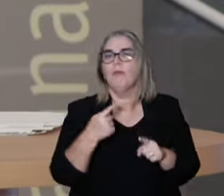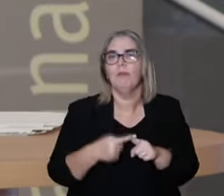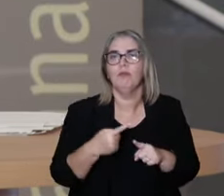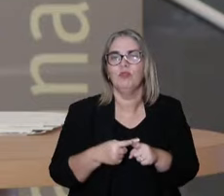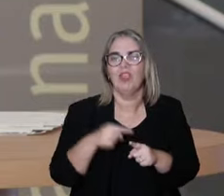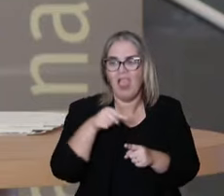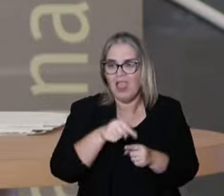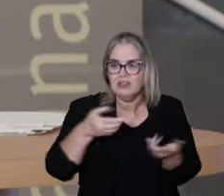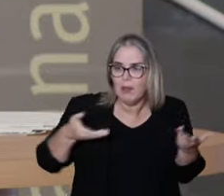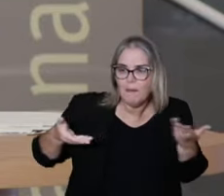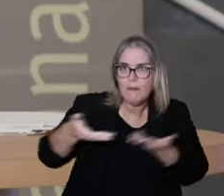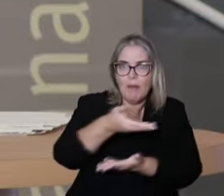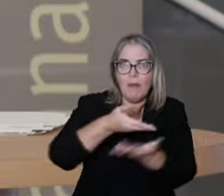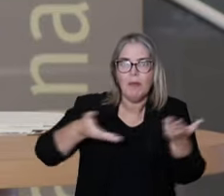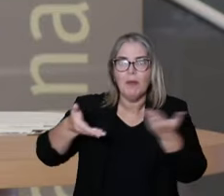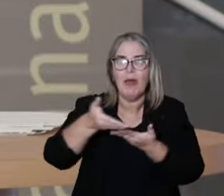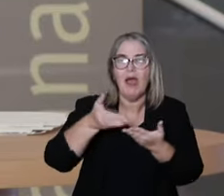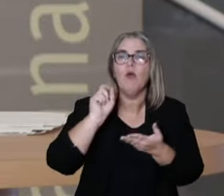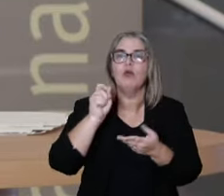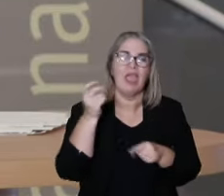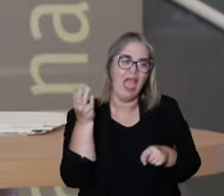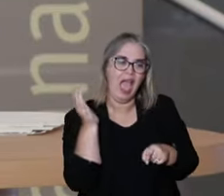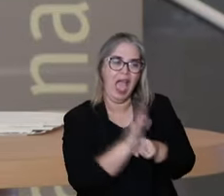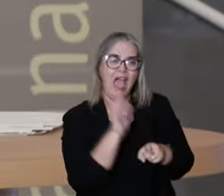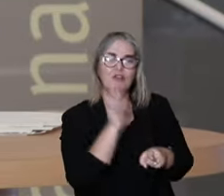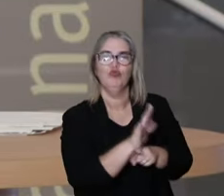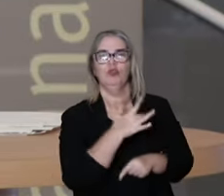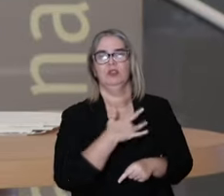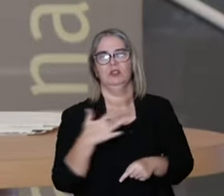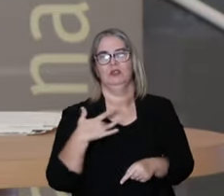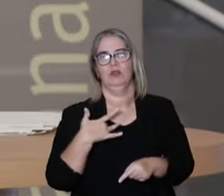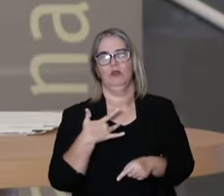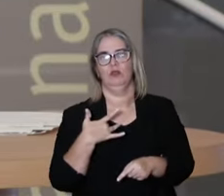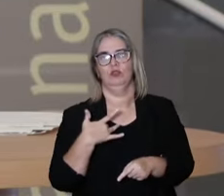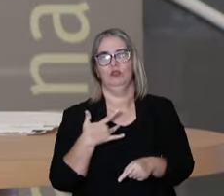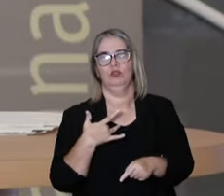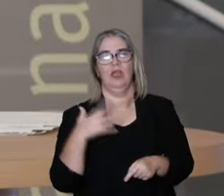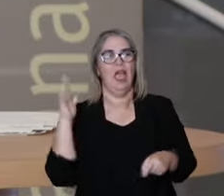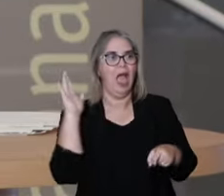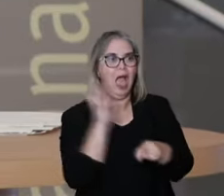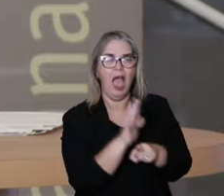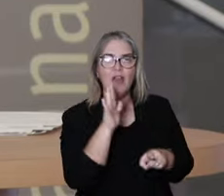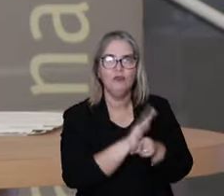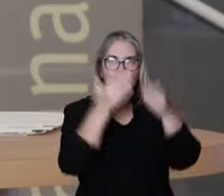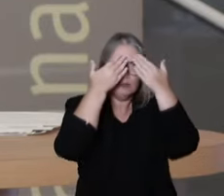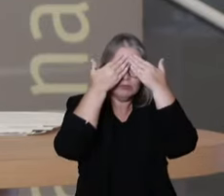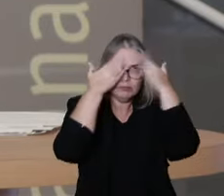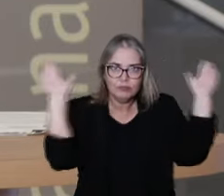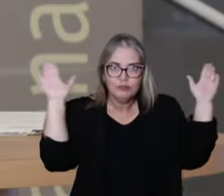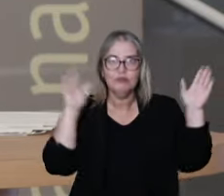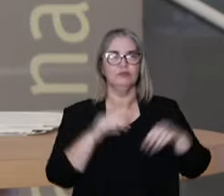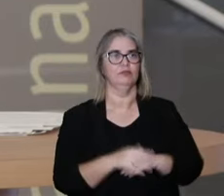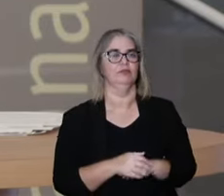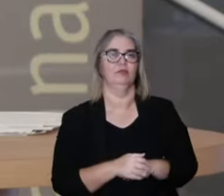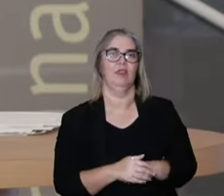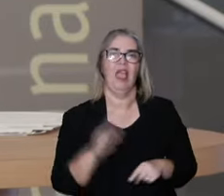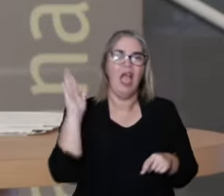that the integration somehow may help us integrate with